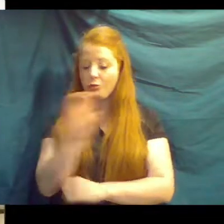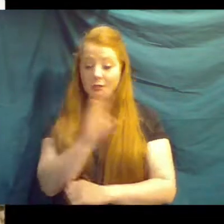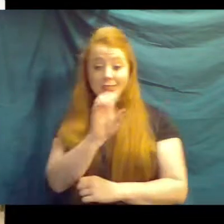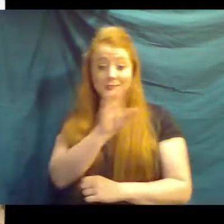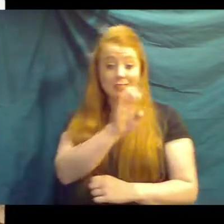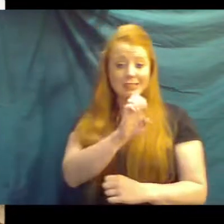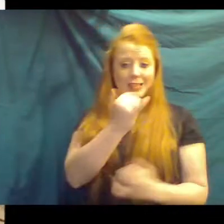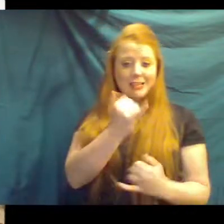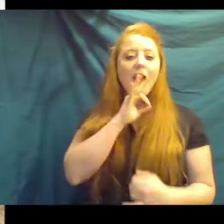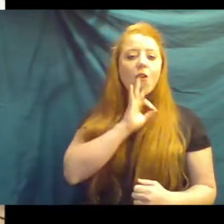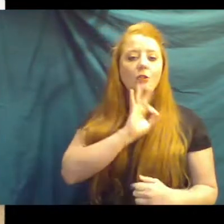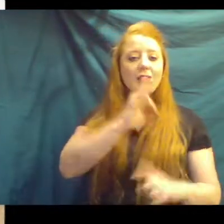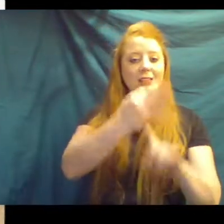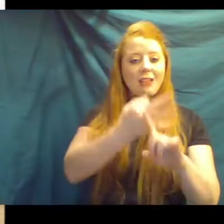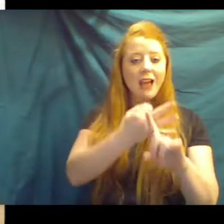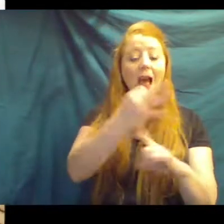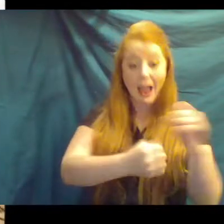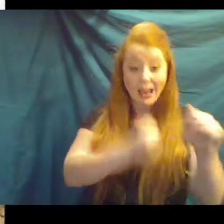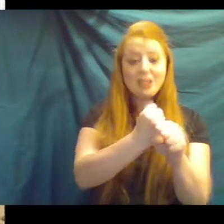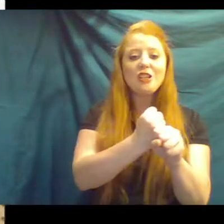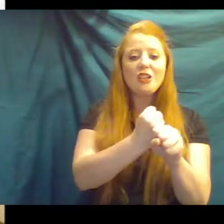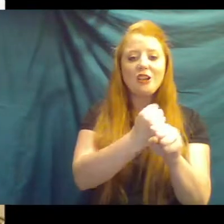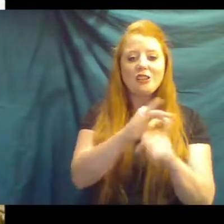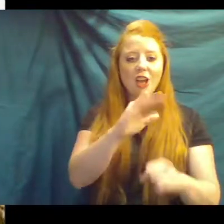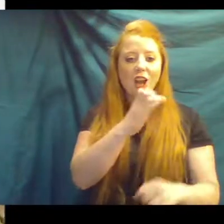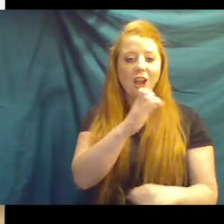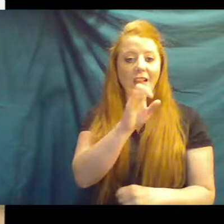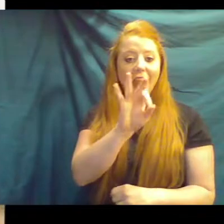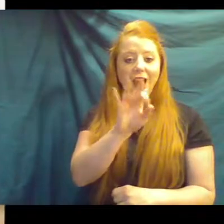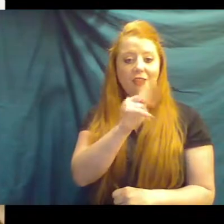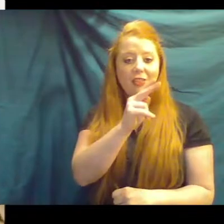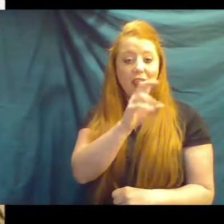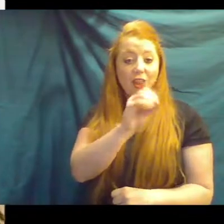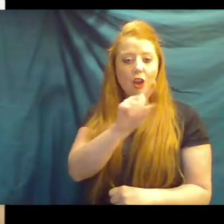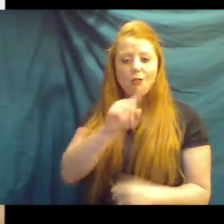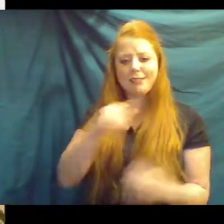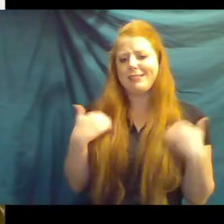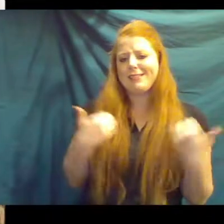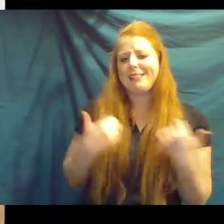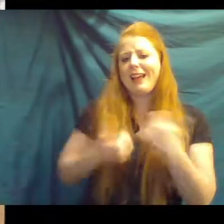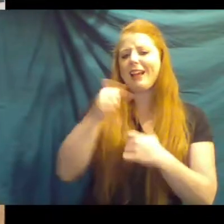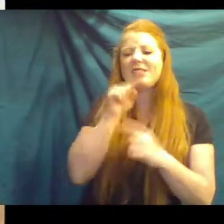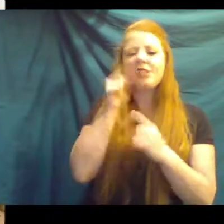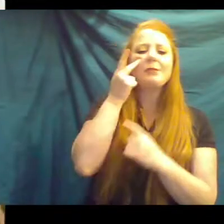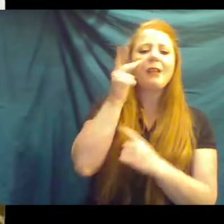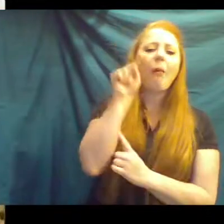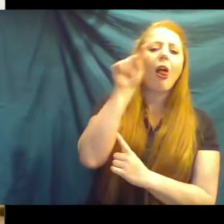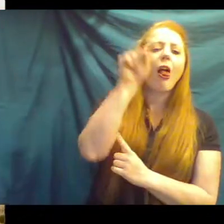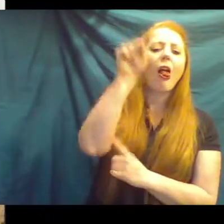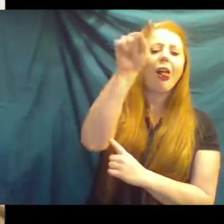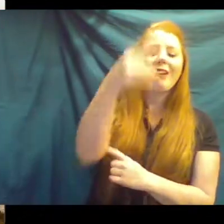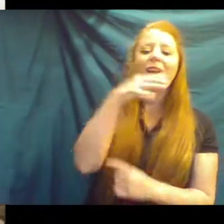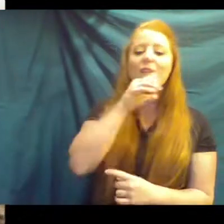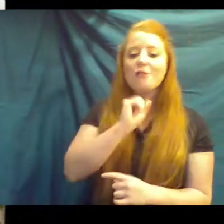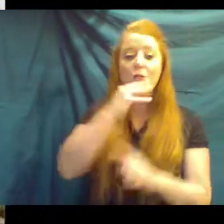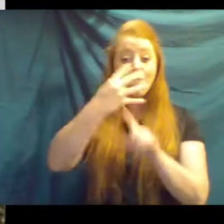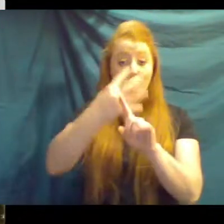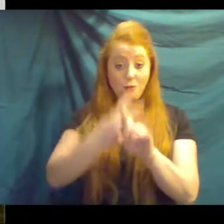old and her calf, Theo, is our youngest. If you can see him way in the back. Theo is four months old.